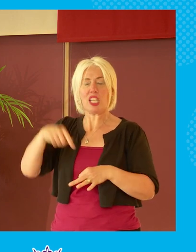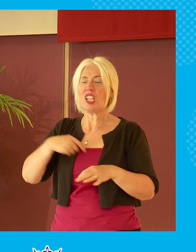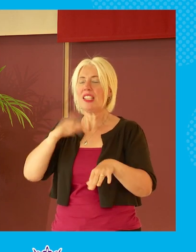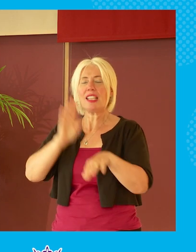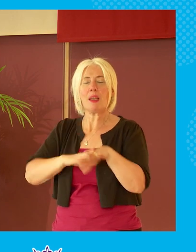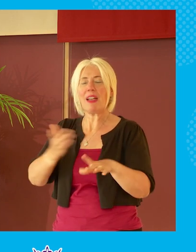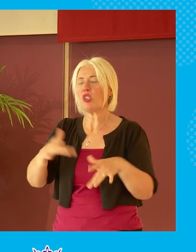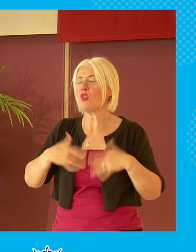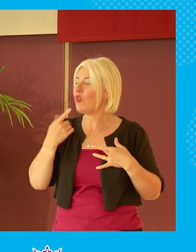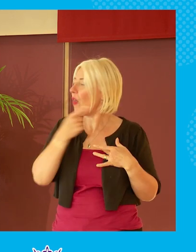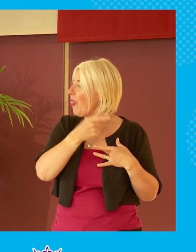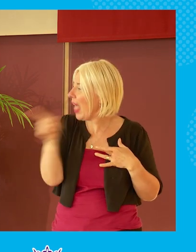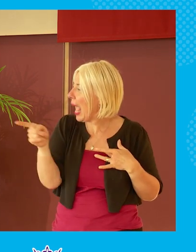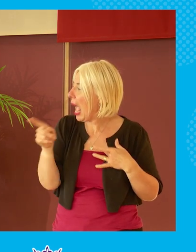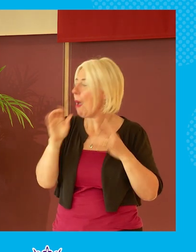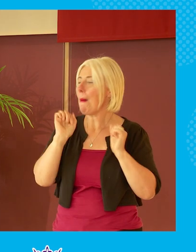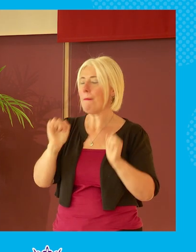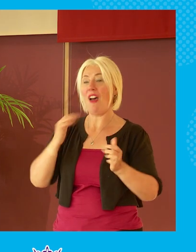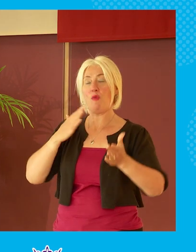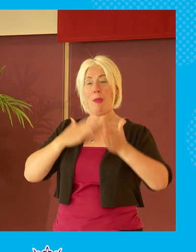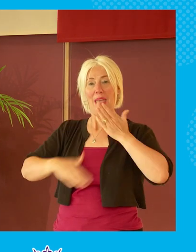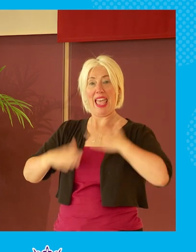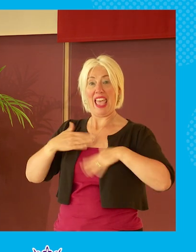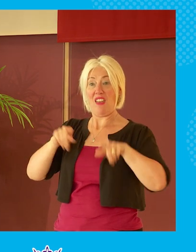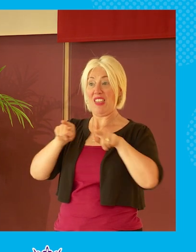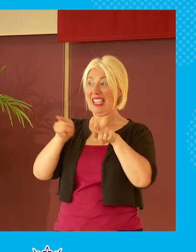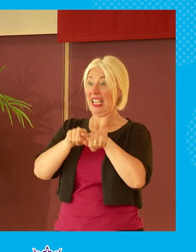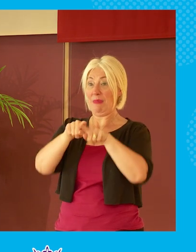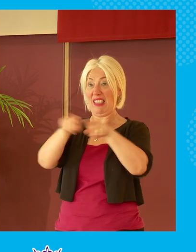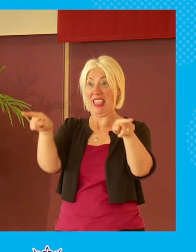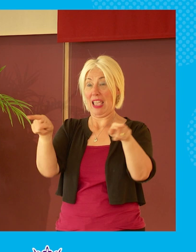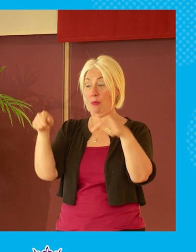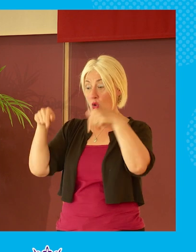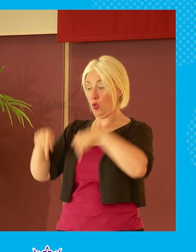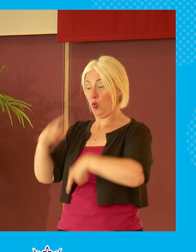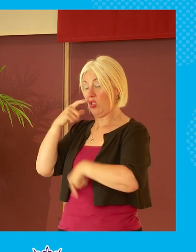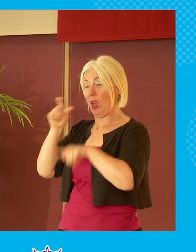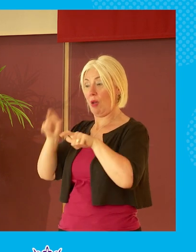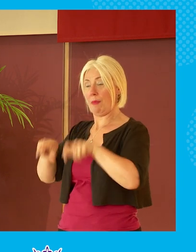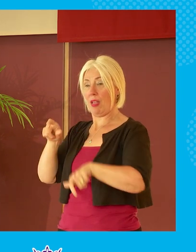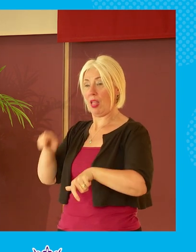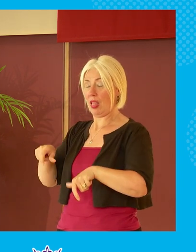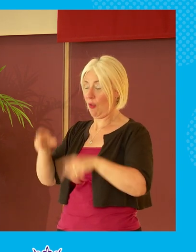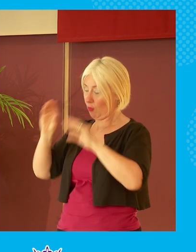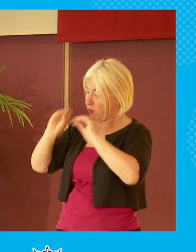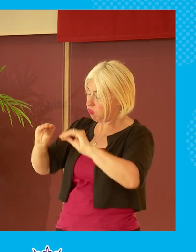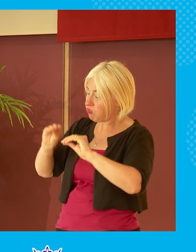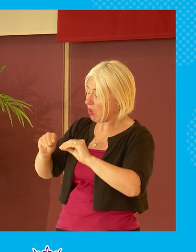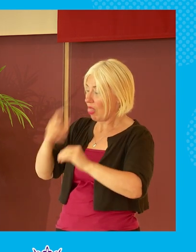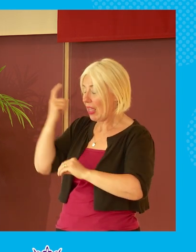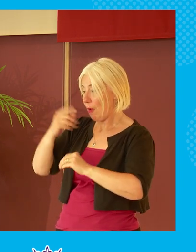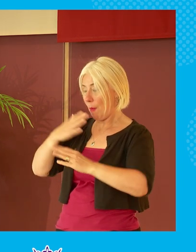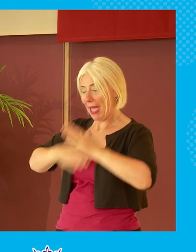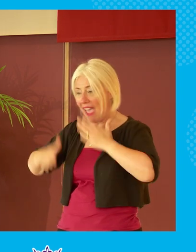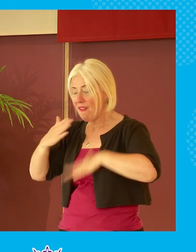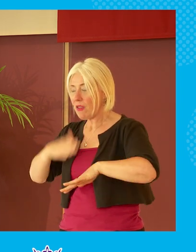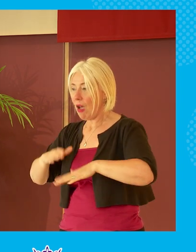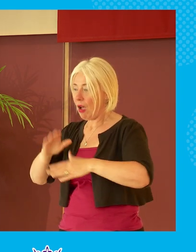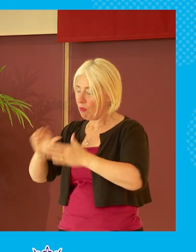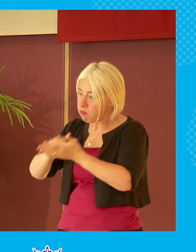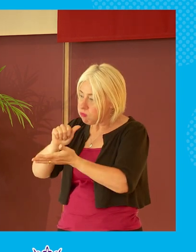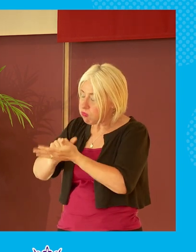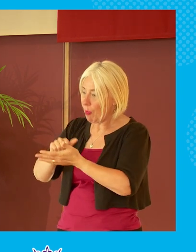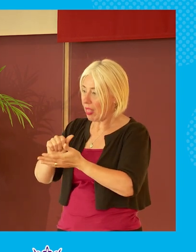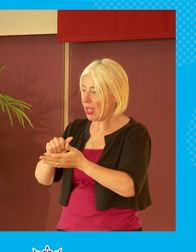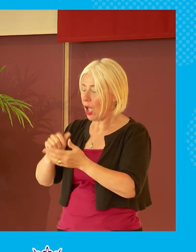we behave in that way towards our young people we don't educate them to behave properly and to think about it properly and to actually have a debate